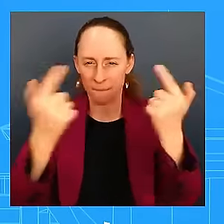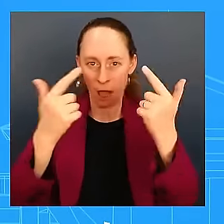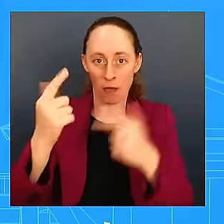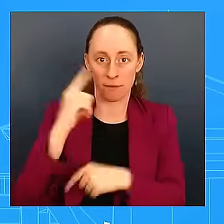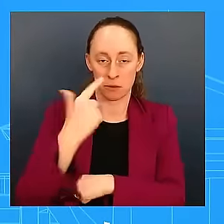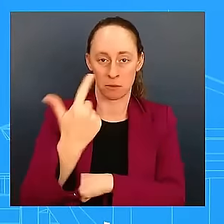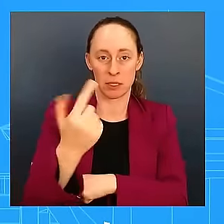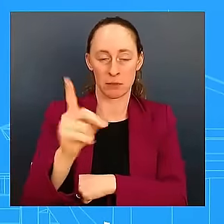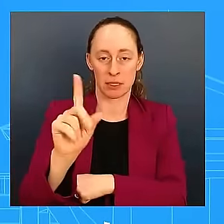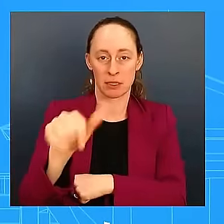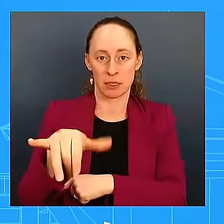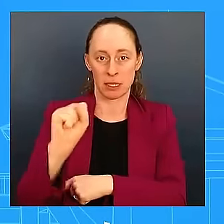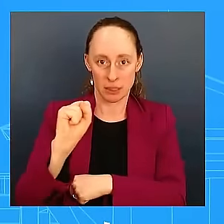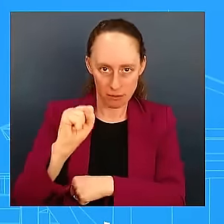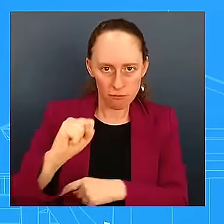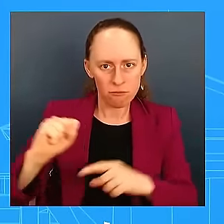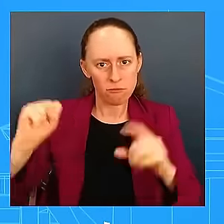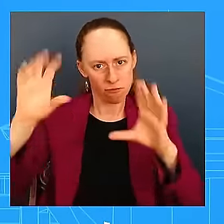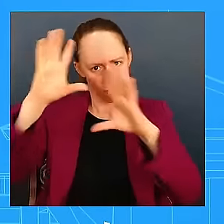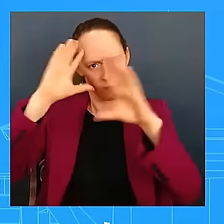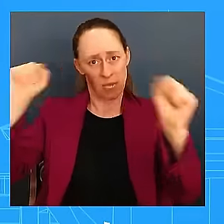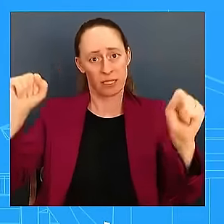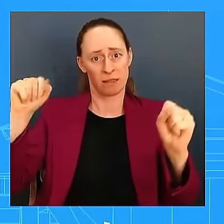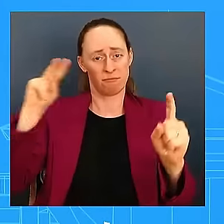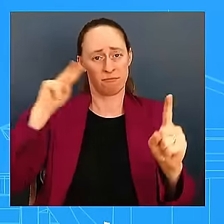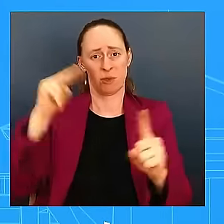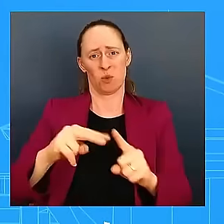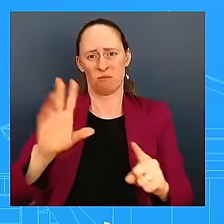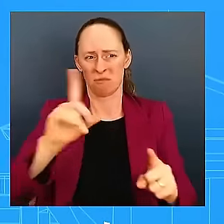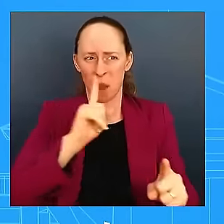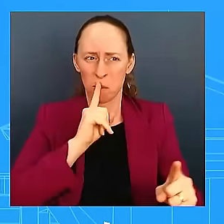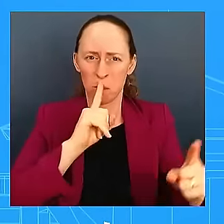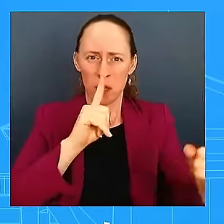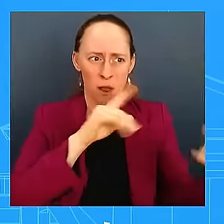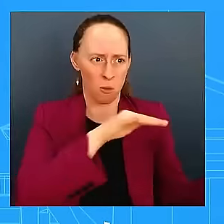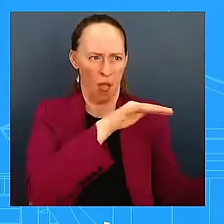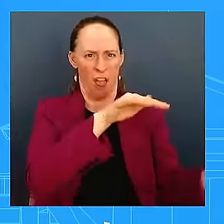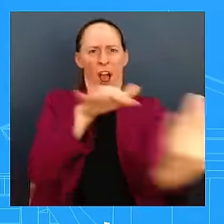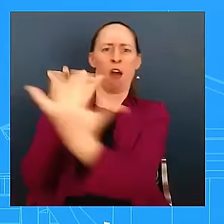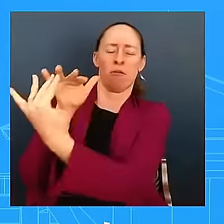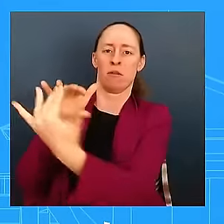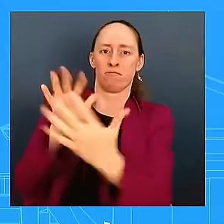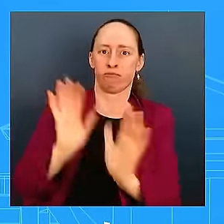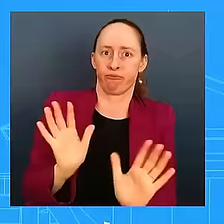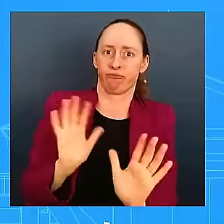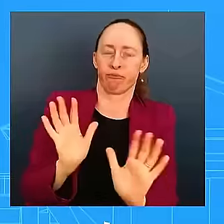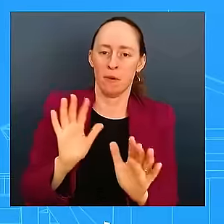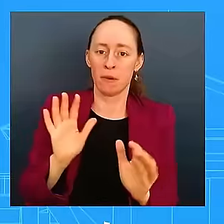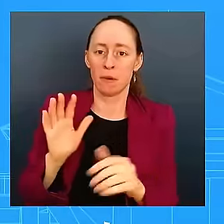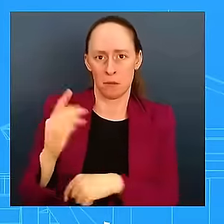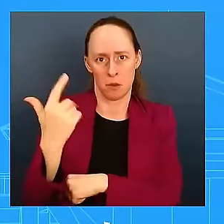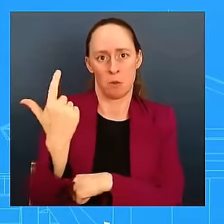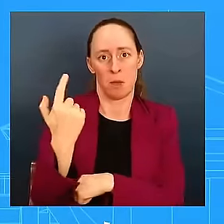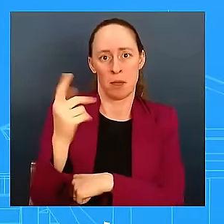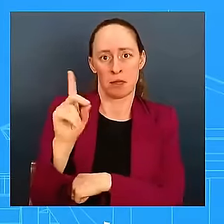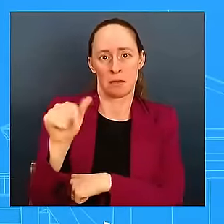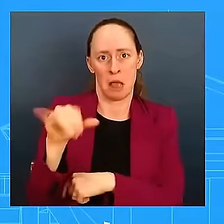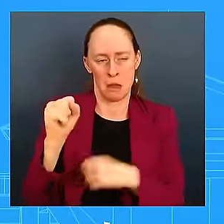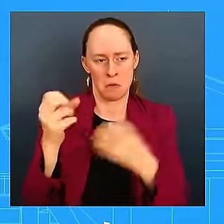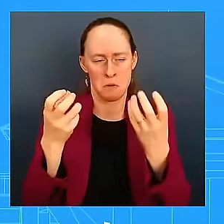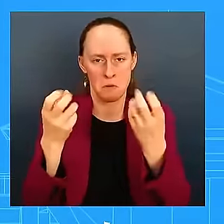ceasefire. But yesterday, a senior administration official described this proposal as a breakthrough.